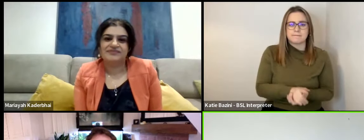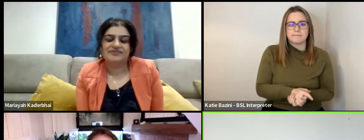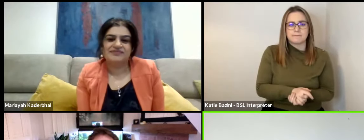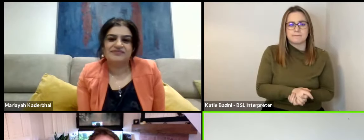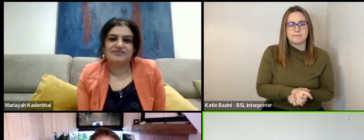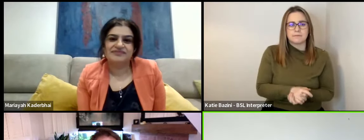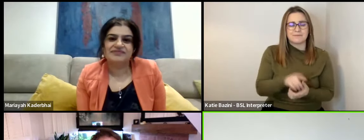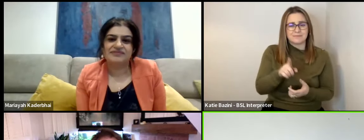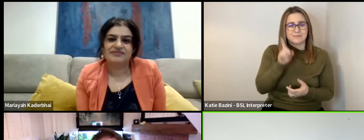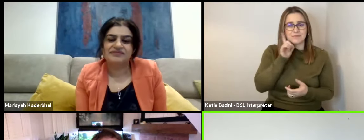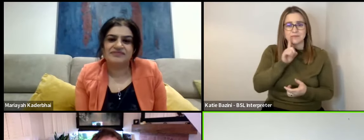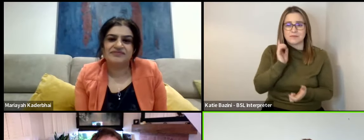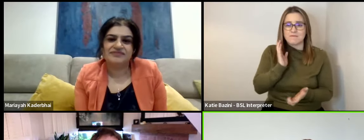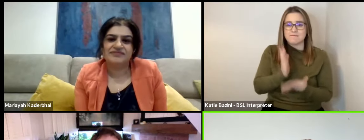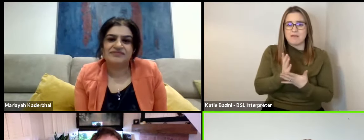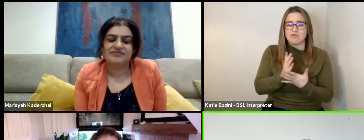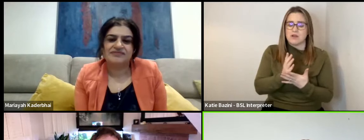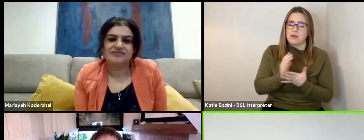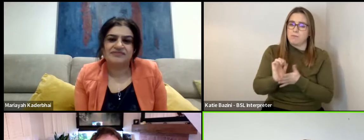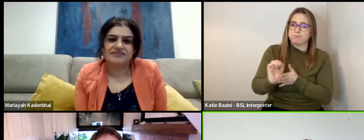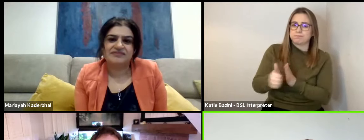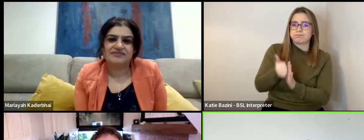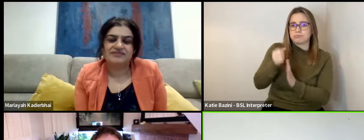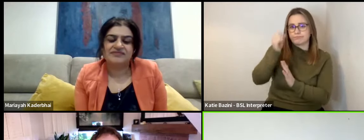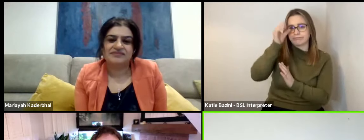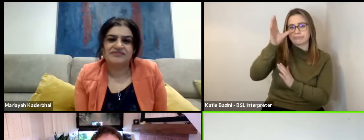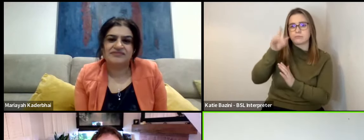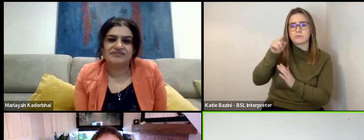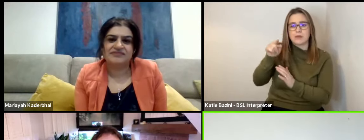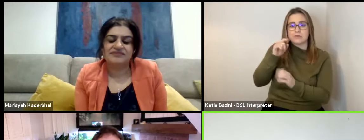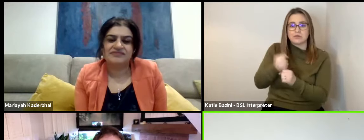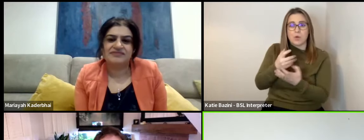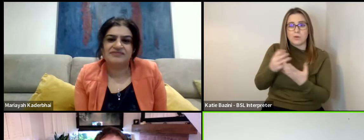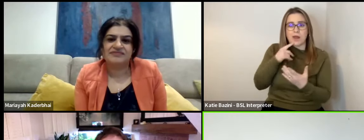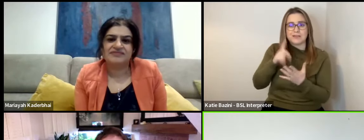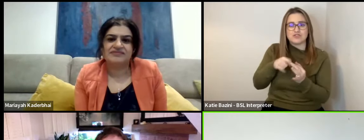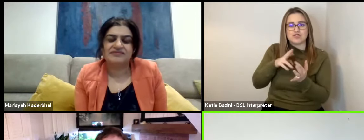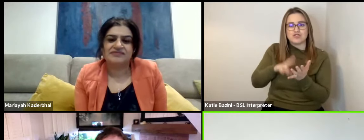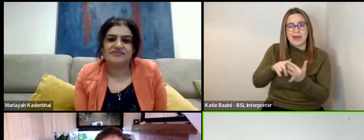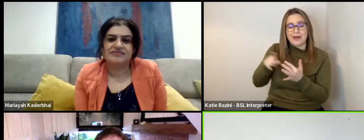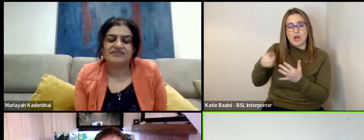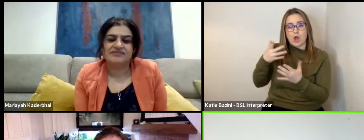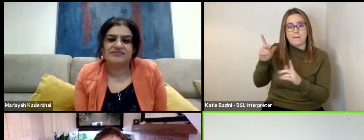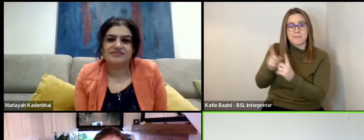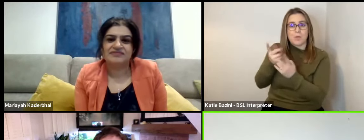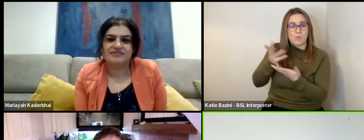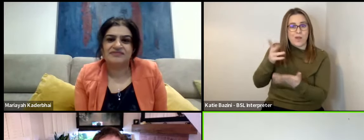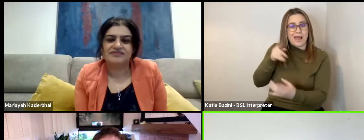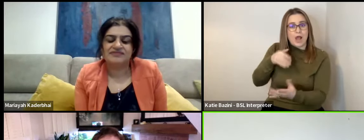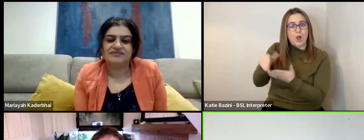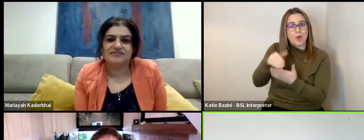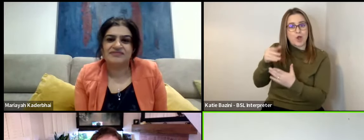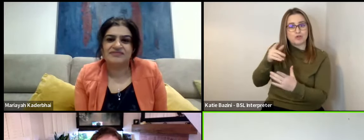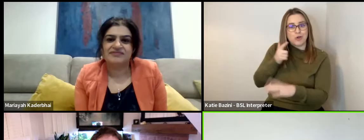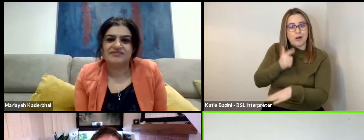She's very, very, very remarkable. And again, she's done quite a bit since they, Jane and her actually met on a commercial, so they already had a previous, but it